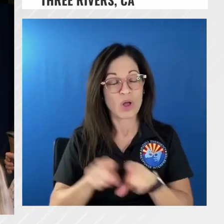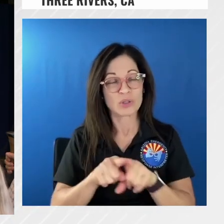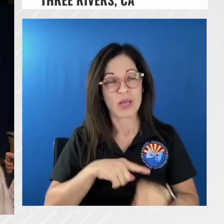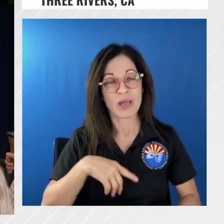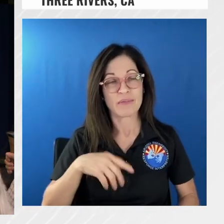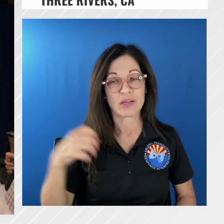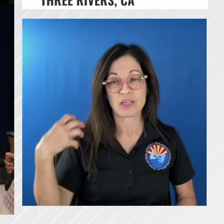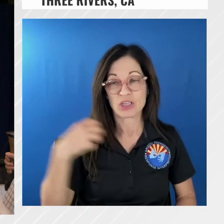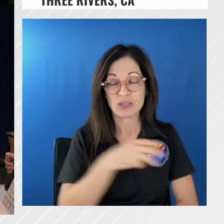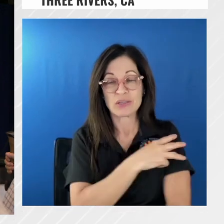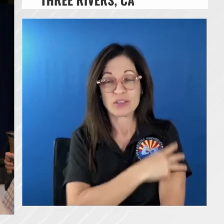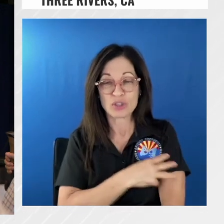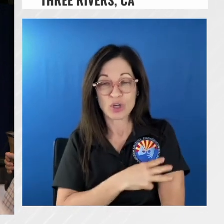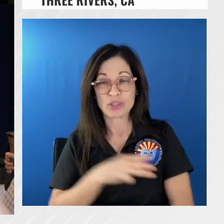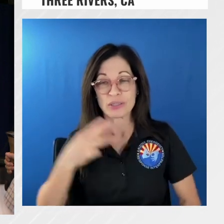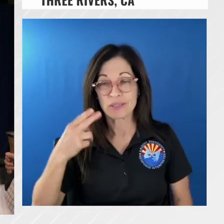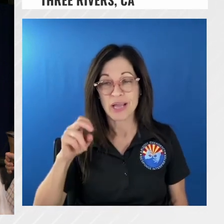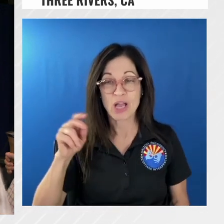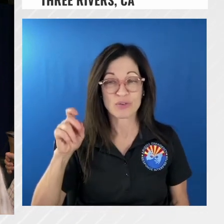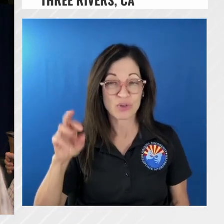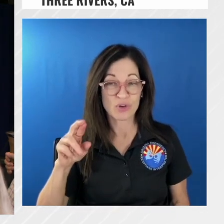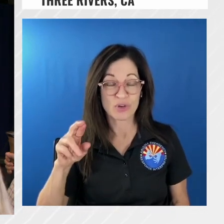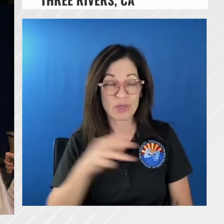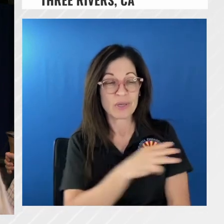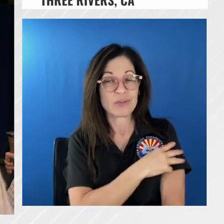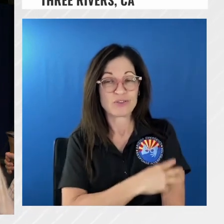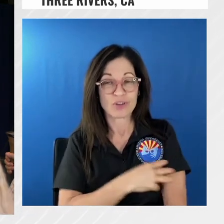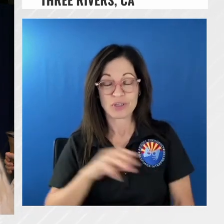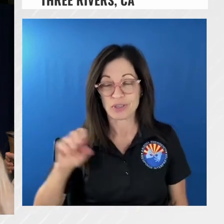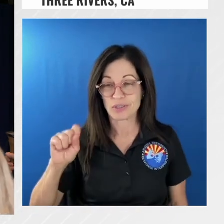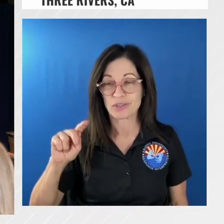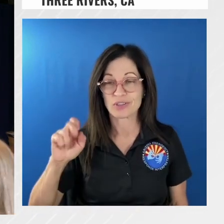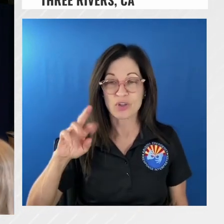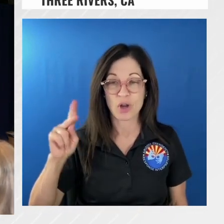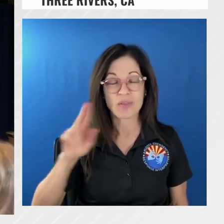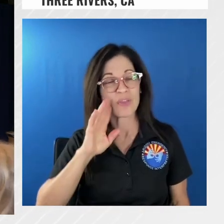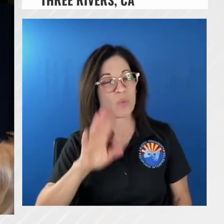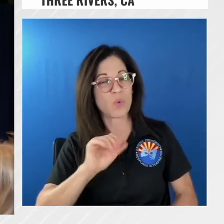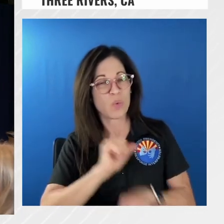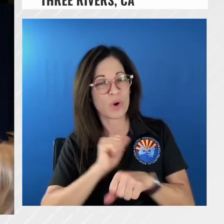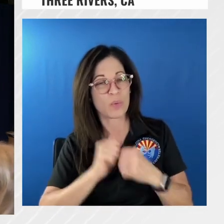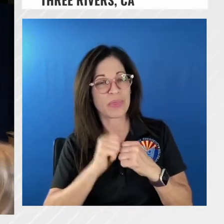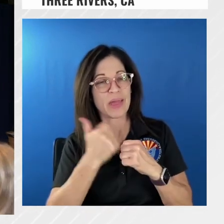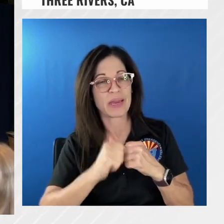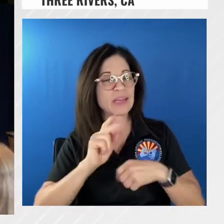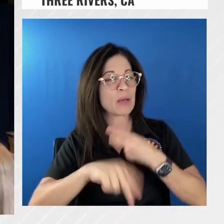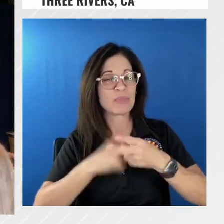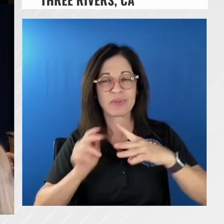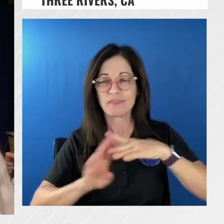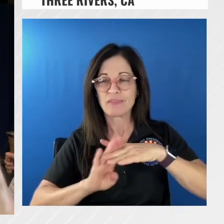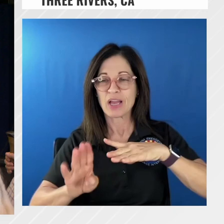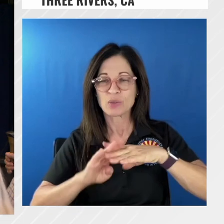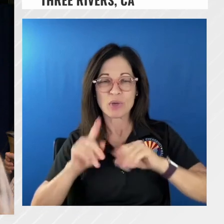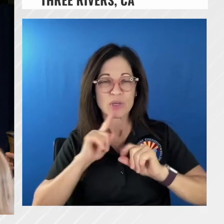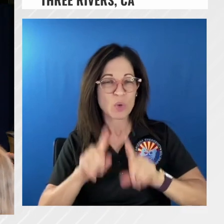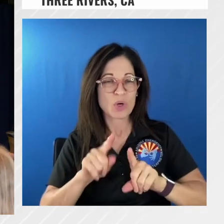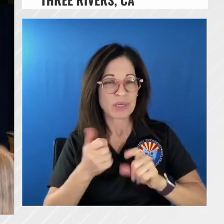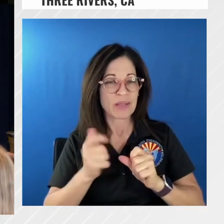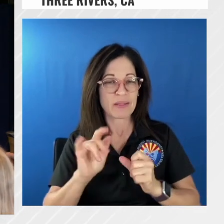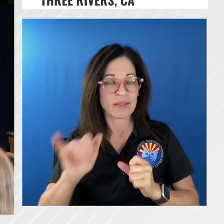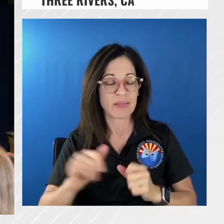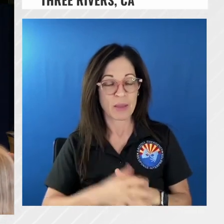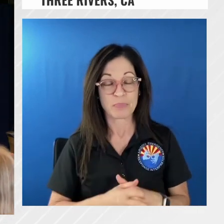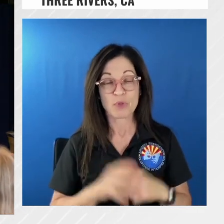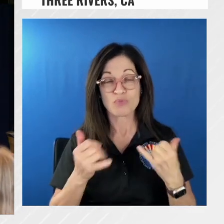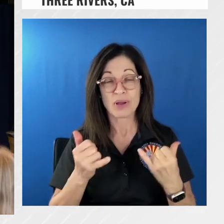everybody knows here that will be working on any type of evacuation warnings orders that we have um the fire looks good at